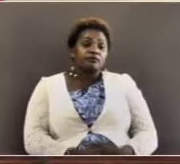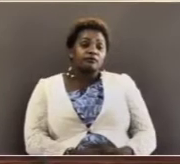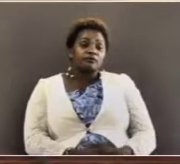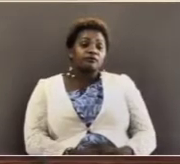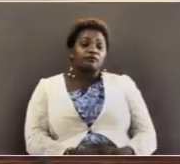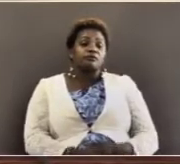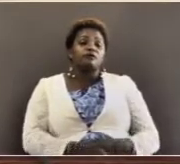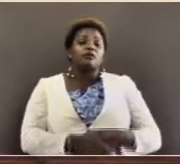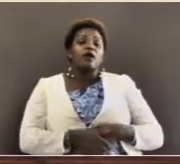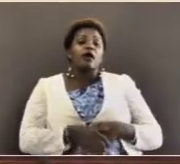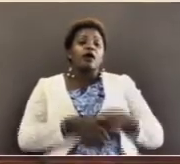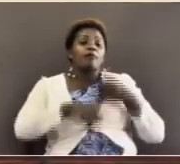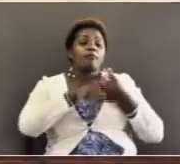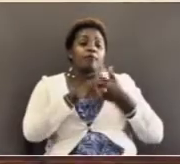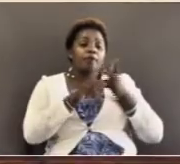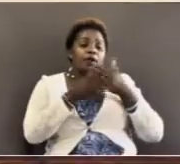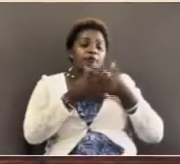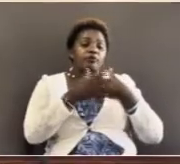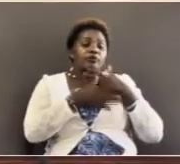but let's see before